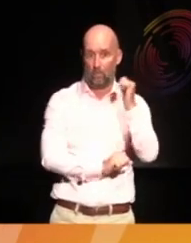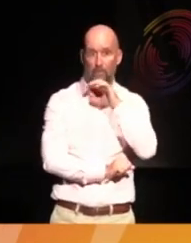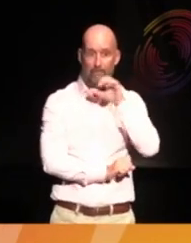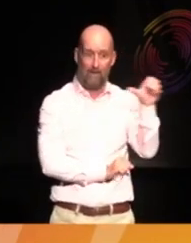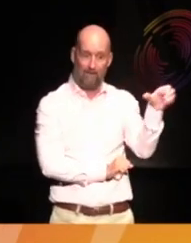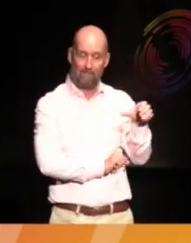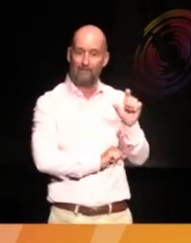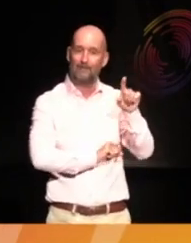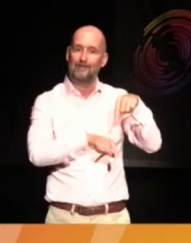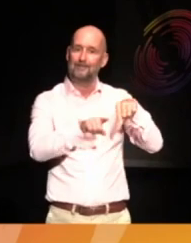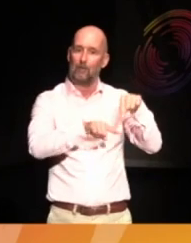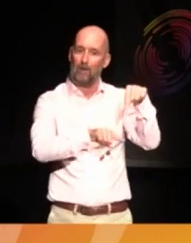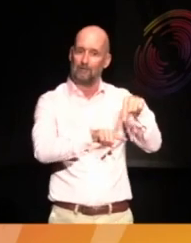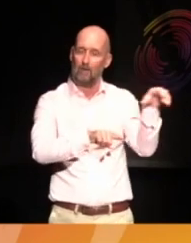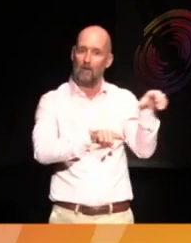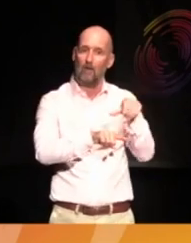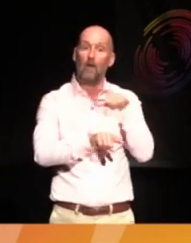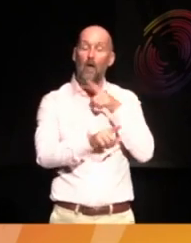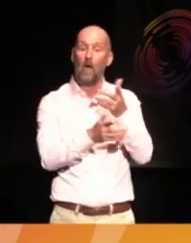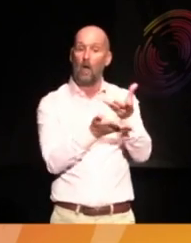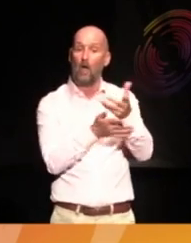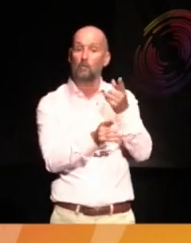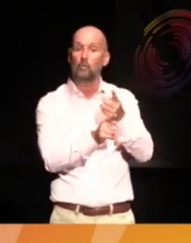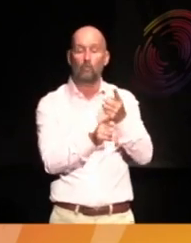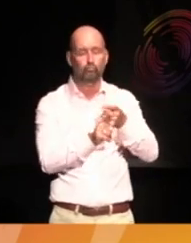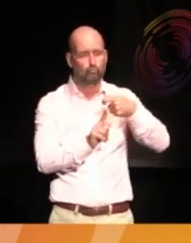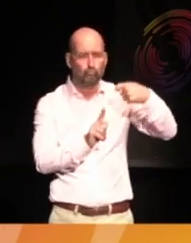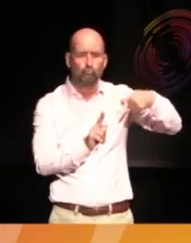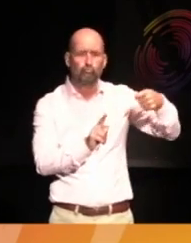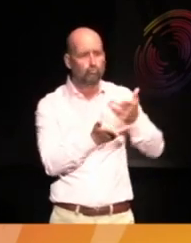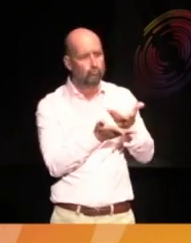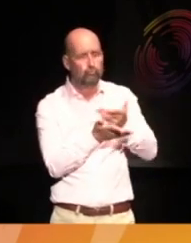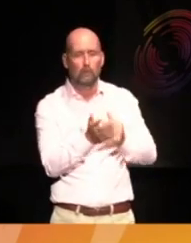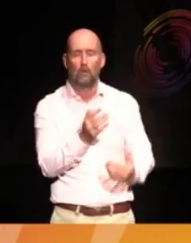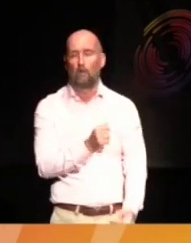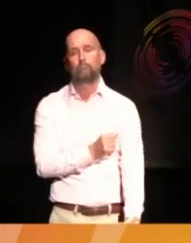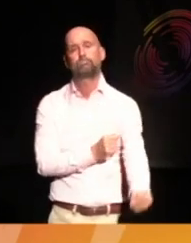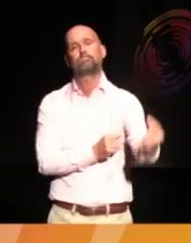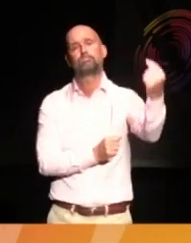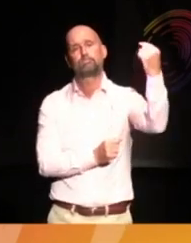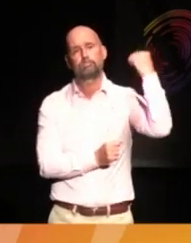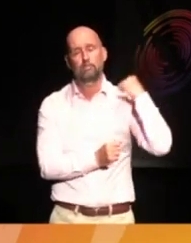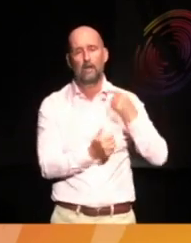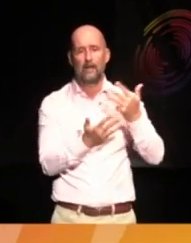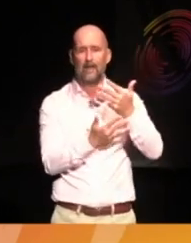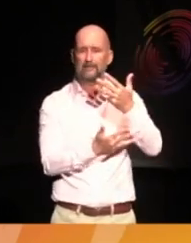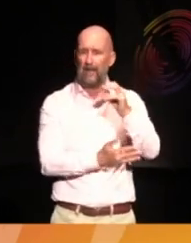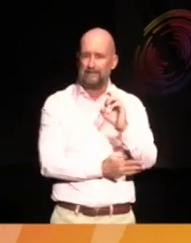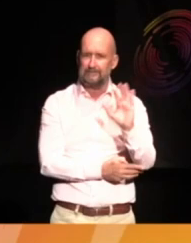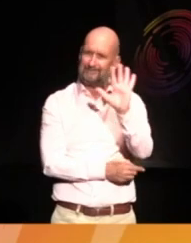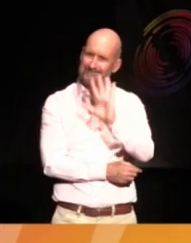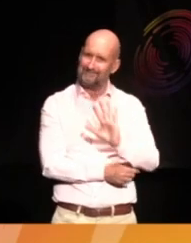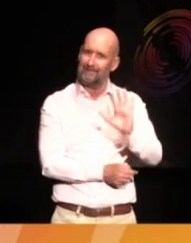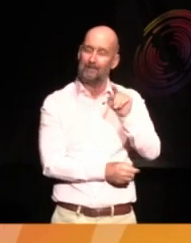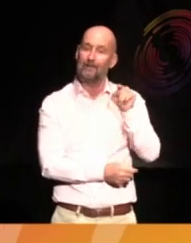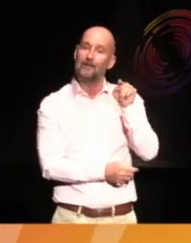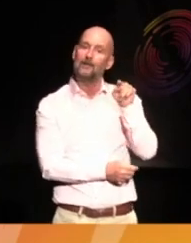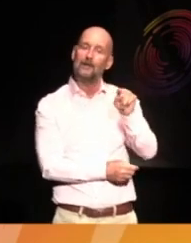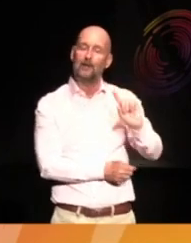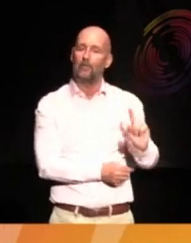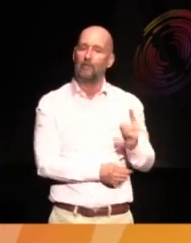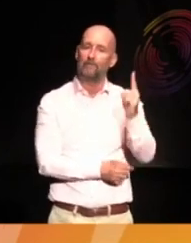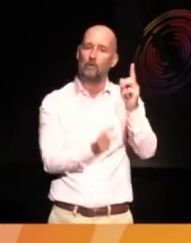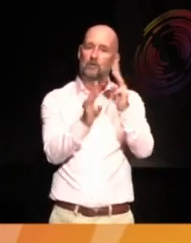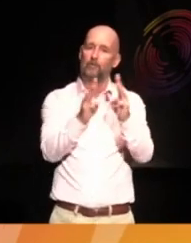actually I spoke to at length, because back in the day, in the 90s, he was the first